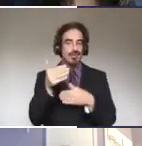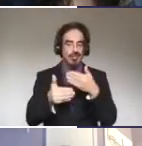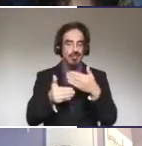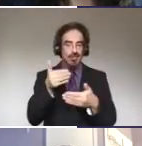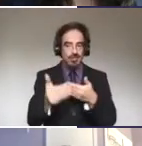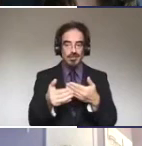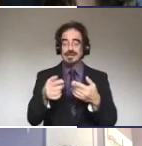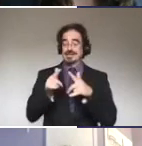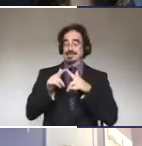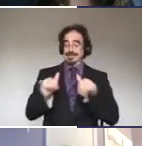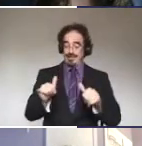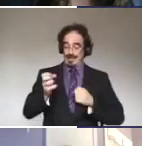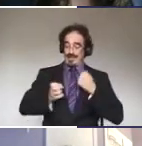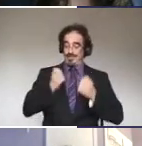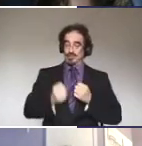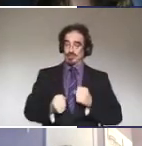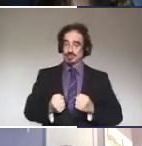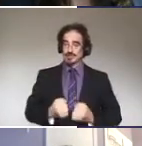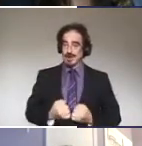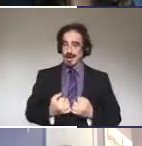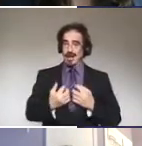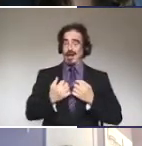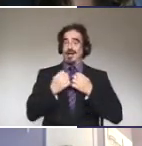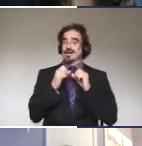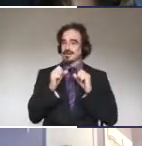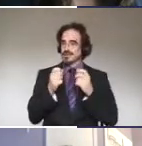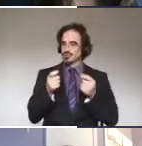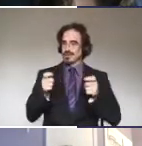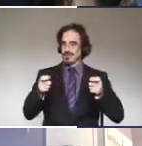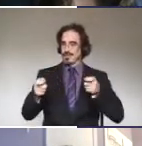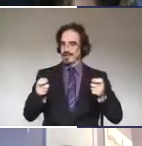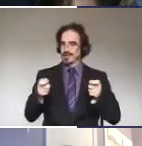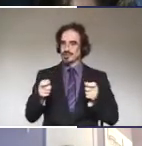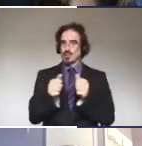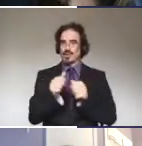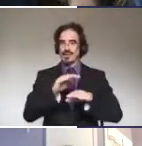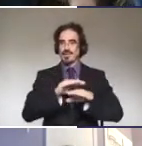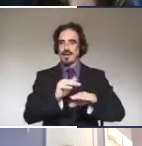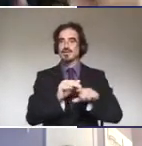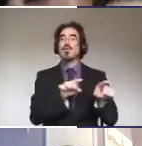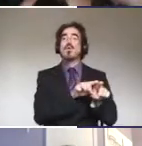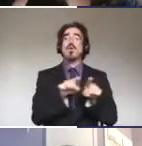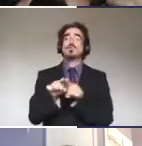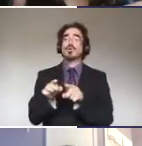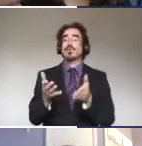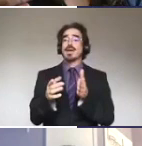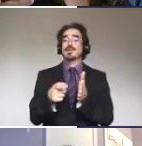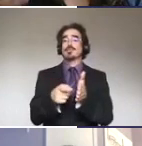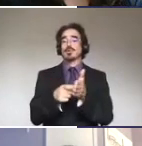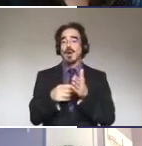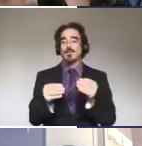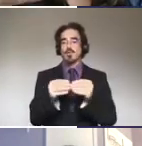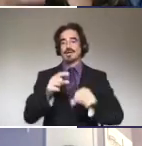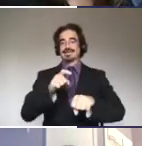managing strong emotions about the situation going on with their pet, and it may take them a little longer to